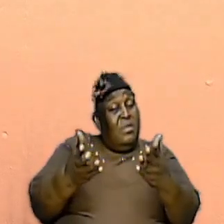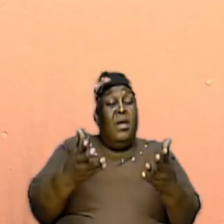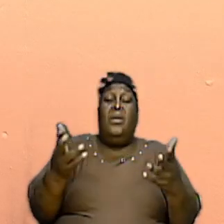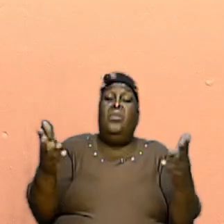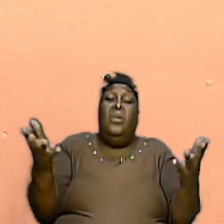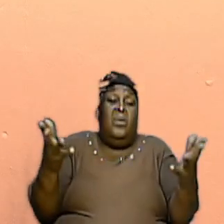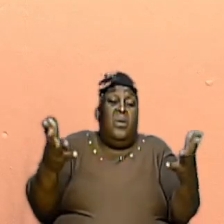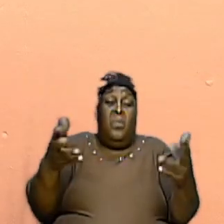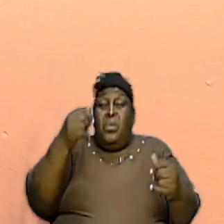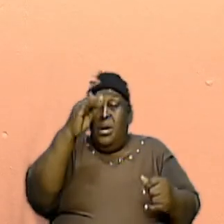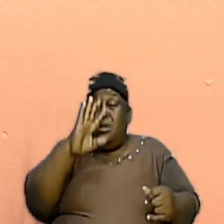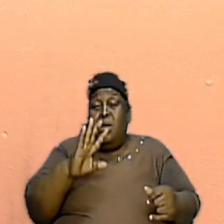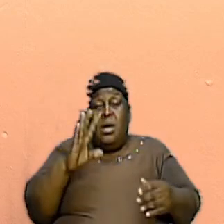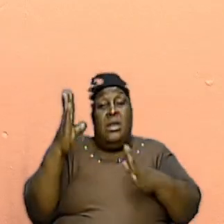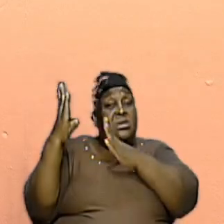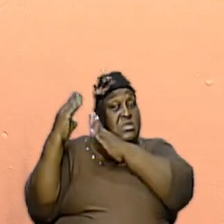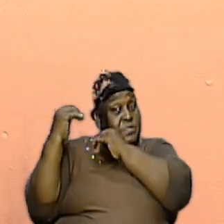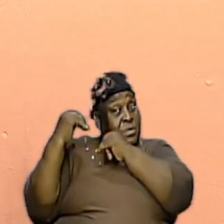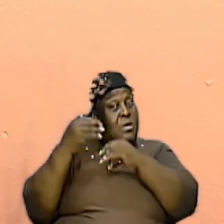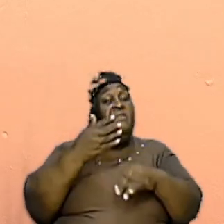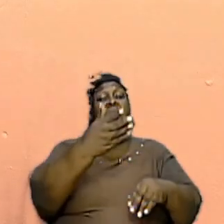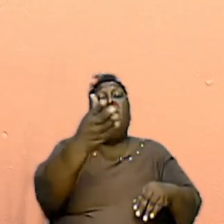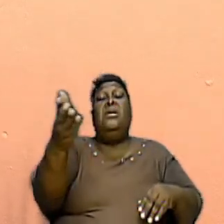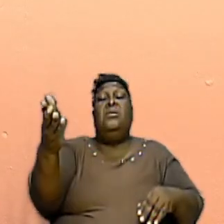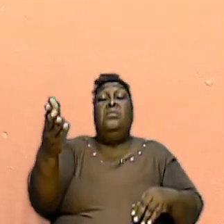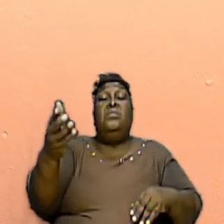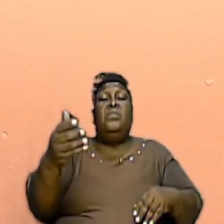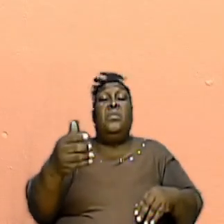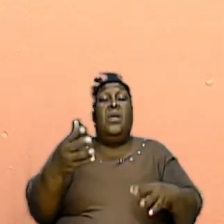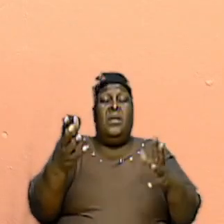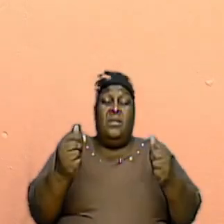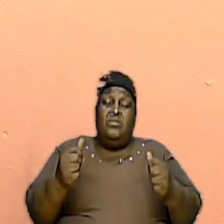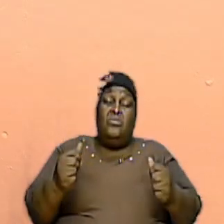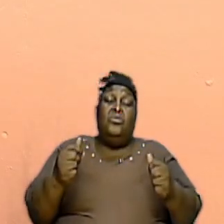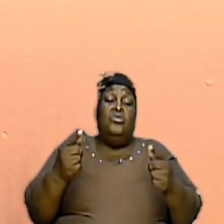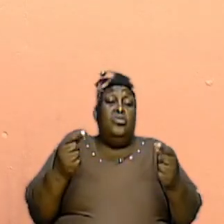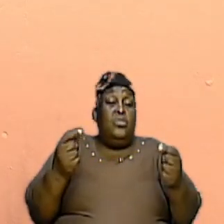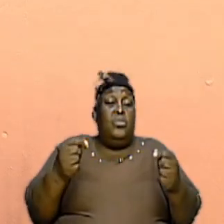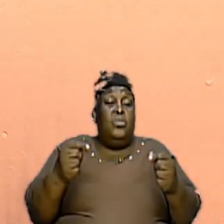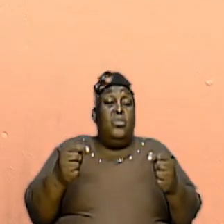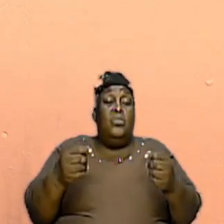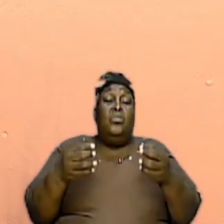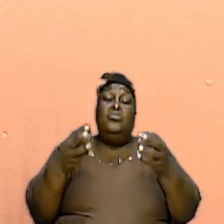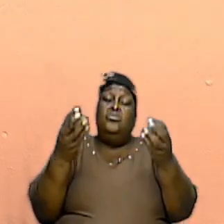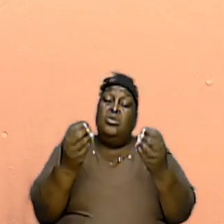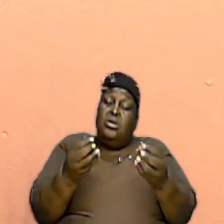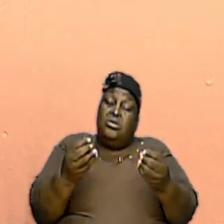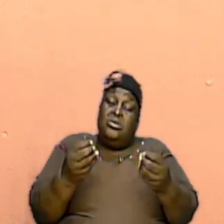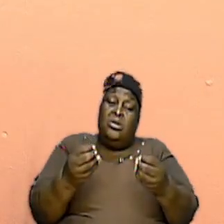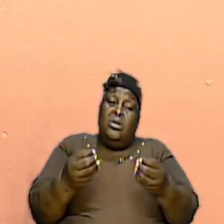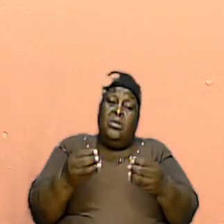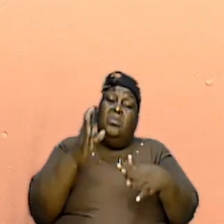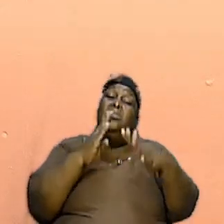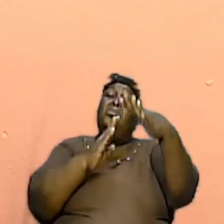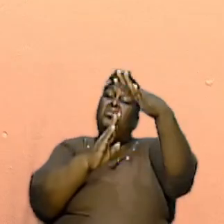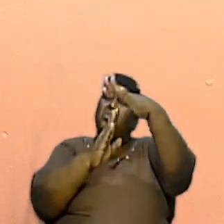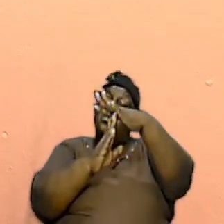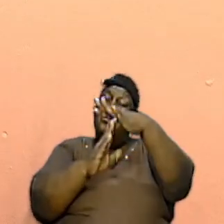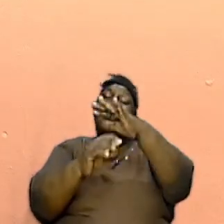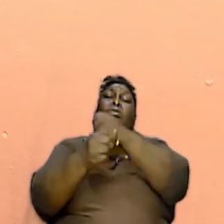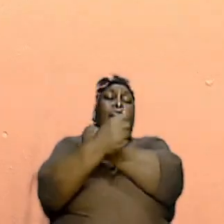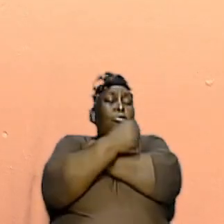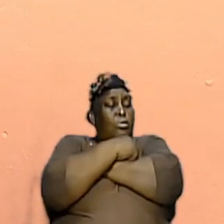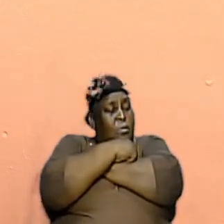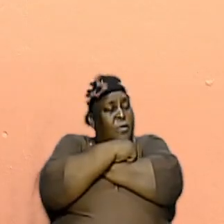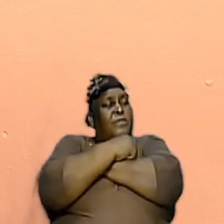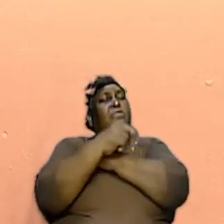of them, they ought to do it diligently, and with humility, and with love, and with holiness.